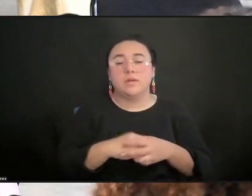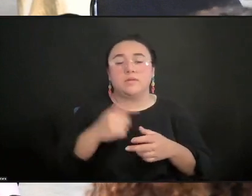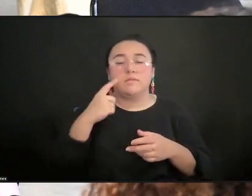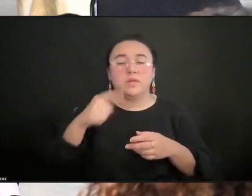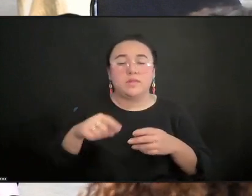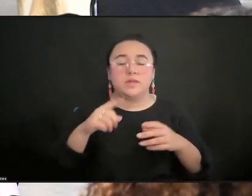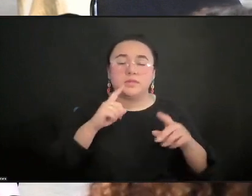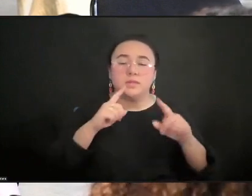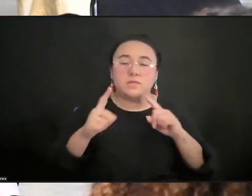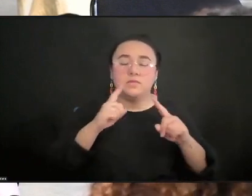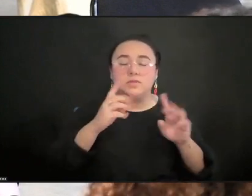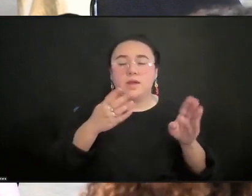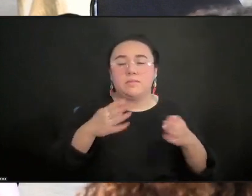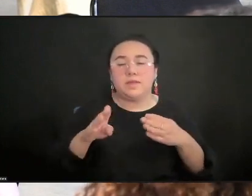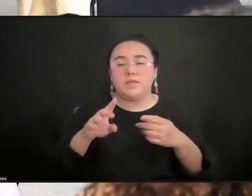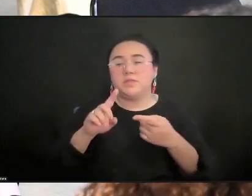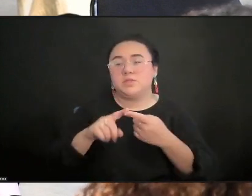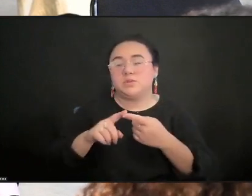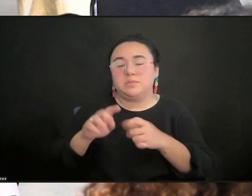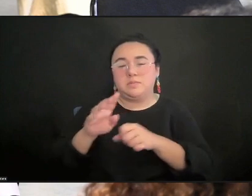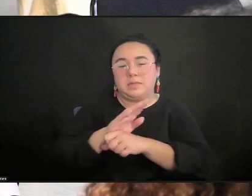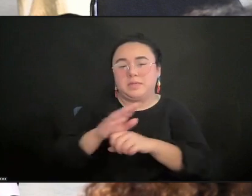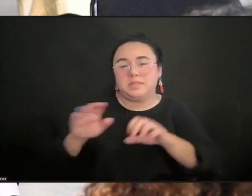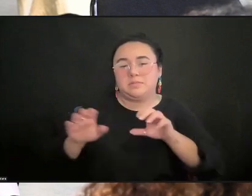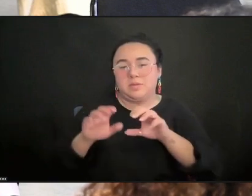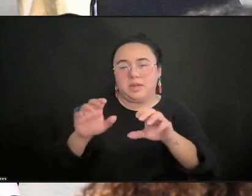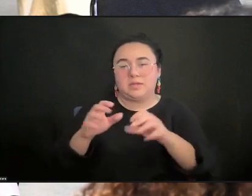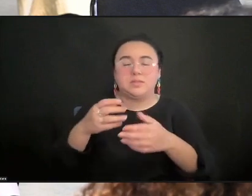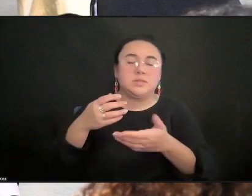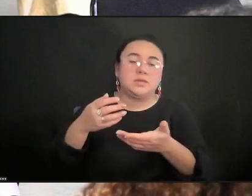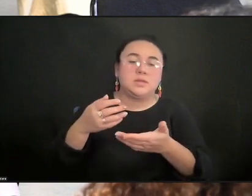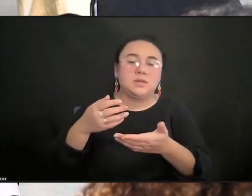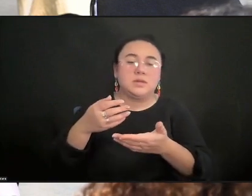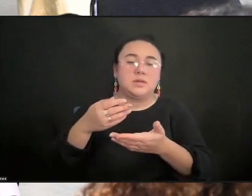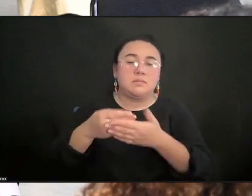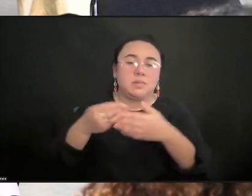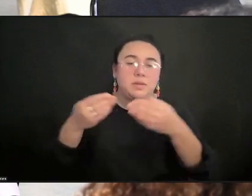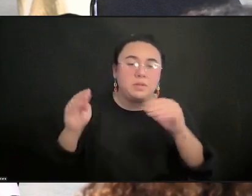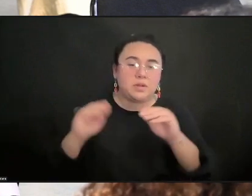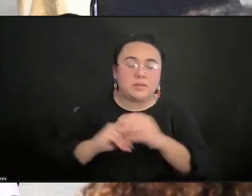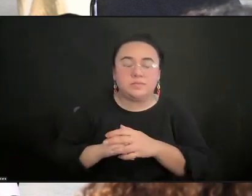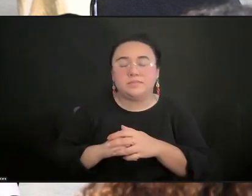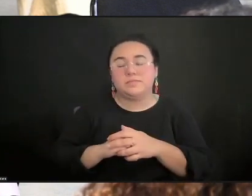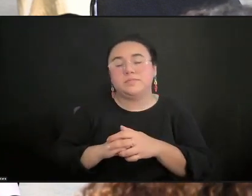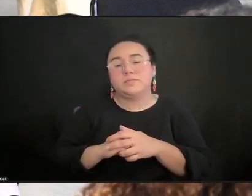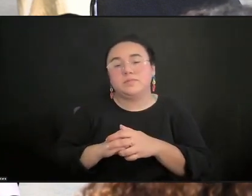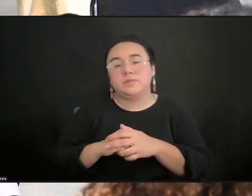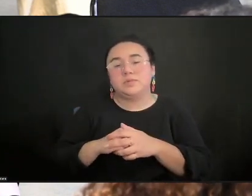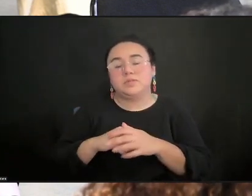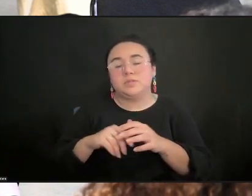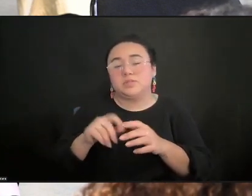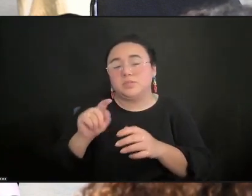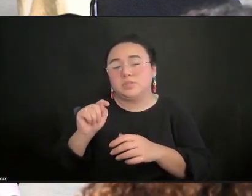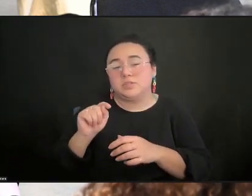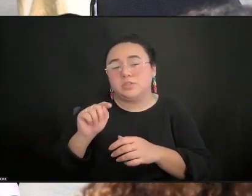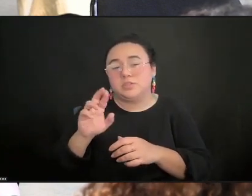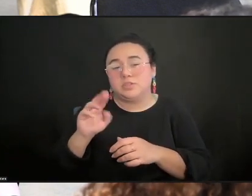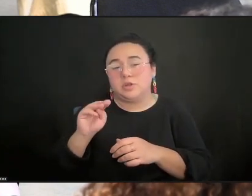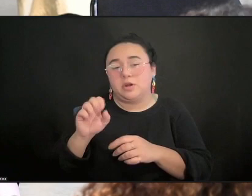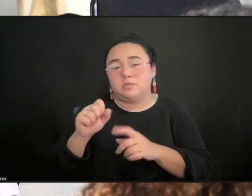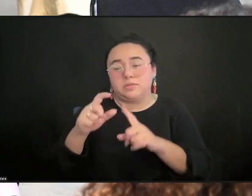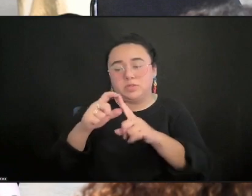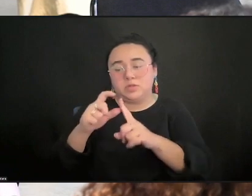practice and markets and, you know, these business terms. But actually, at the end of the day, we just need to leverage capital